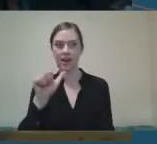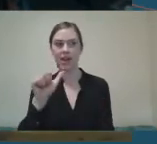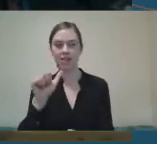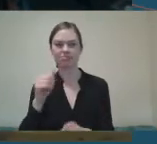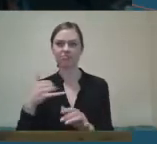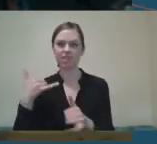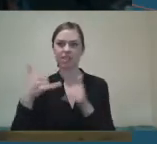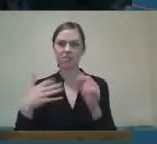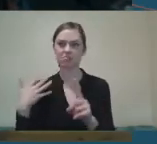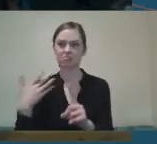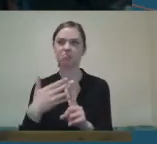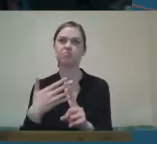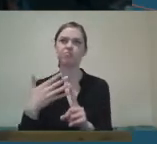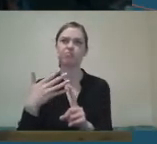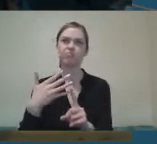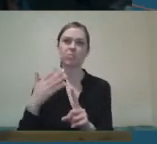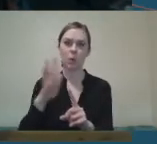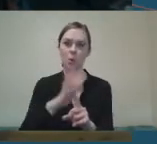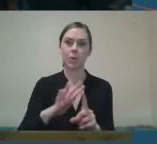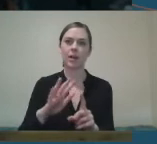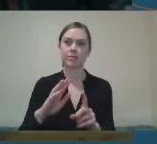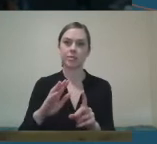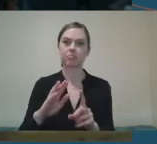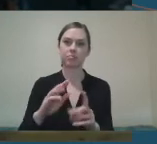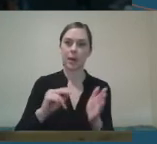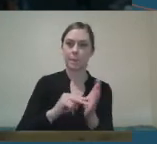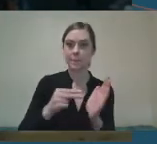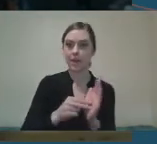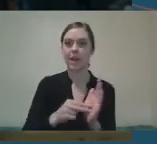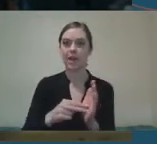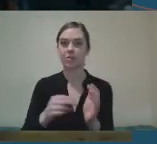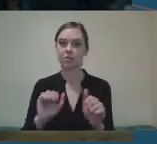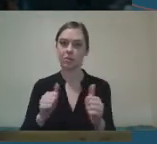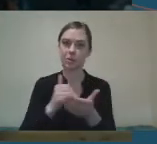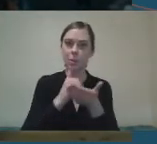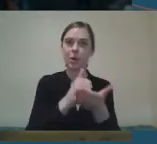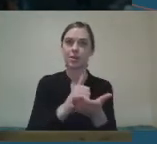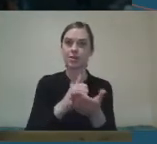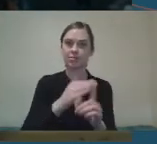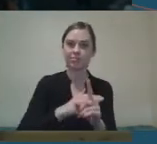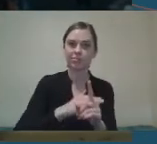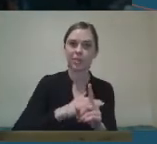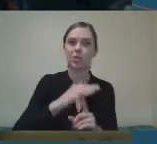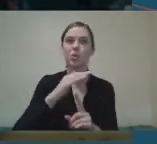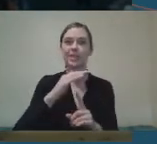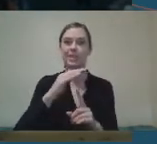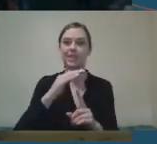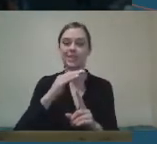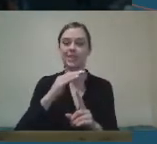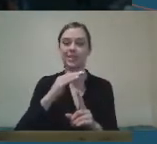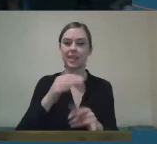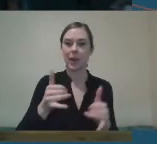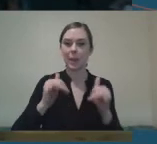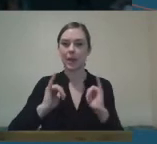an initiative to support and I suppose increase the capacity for